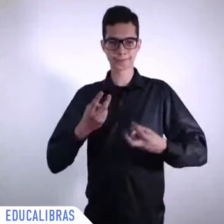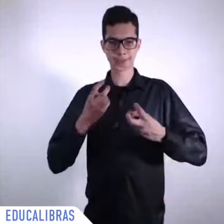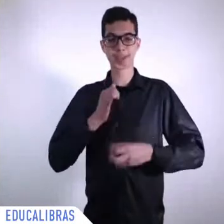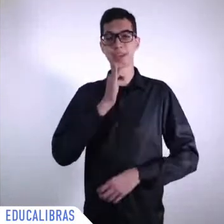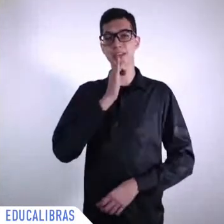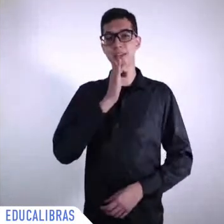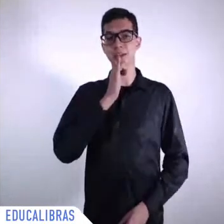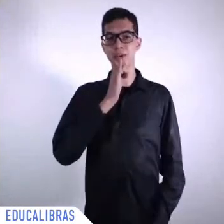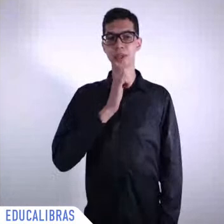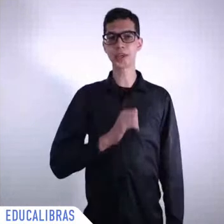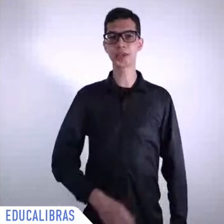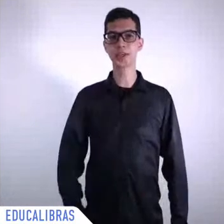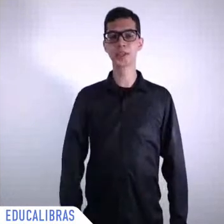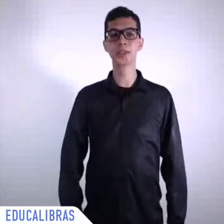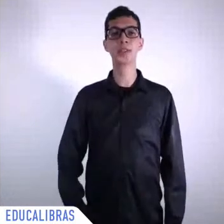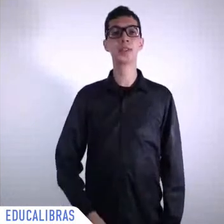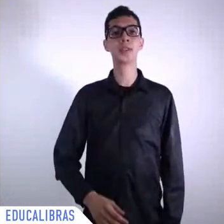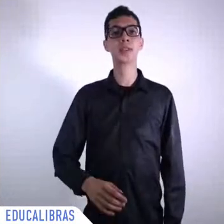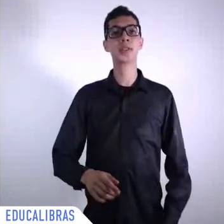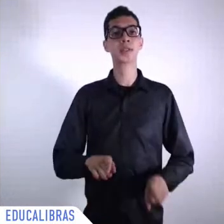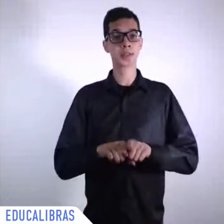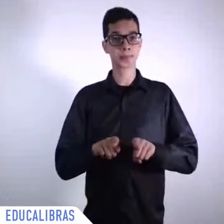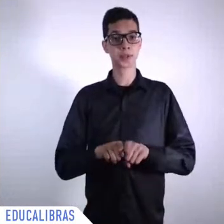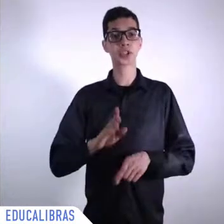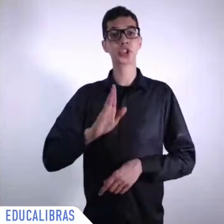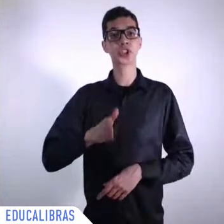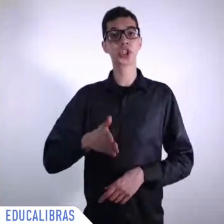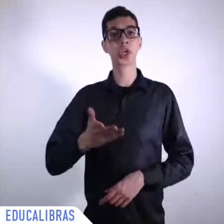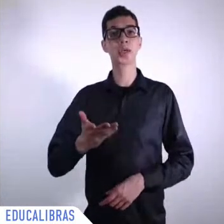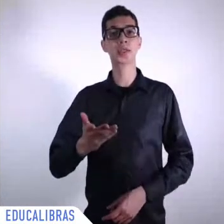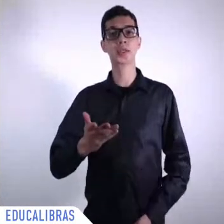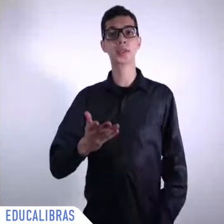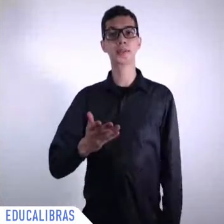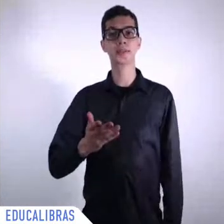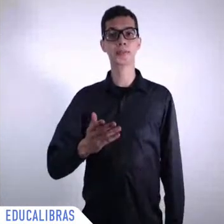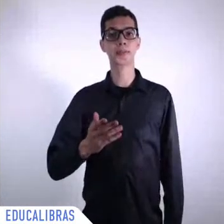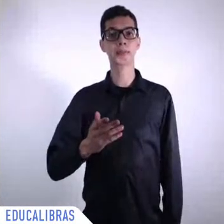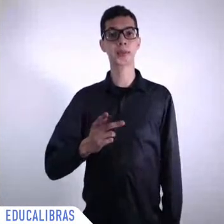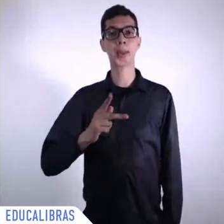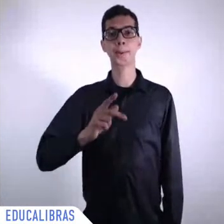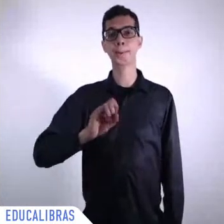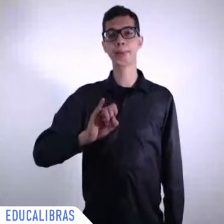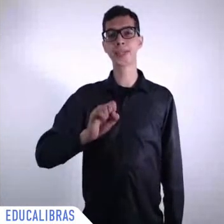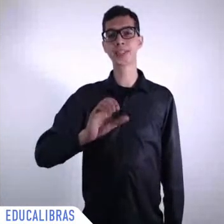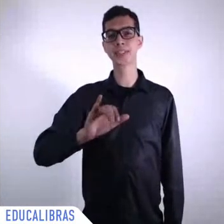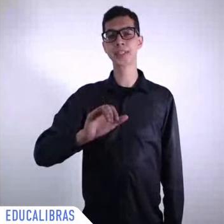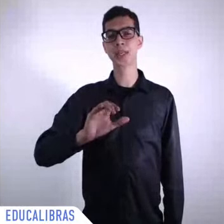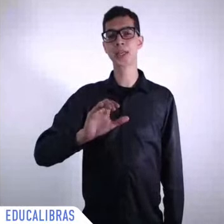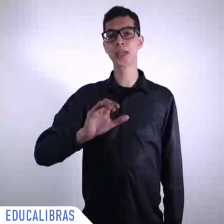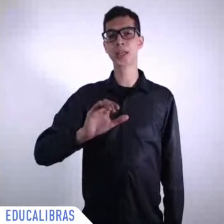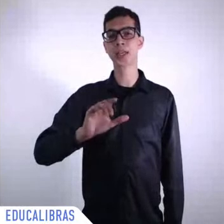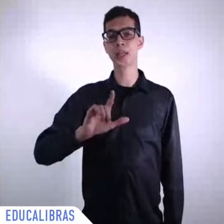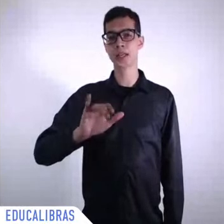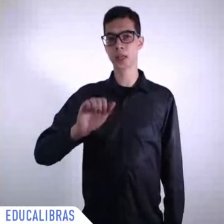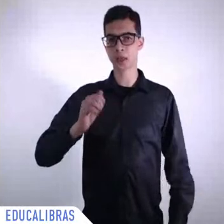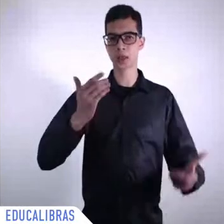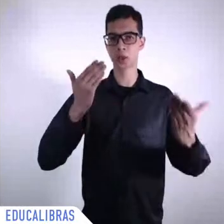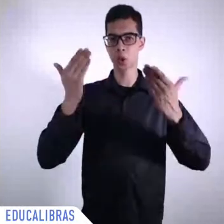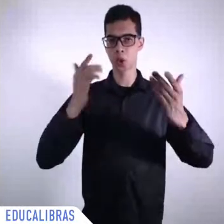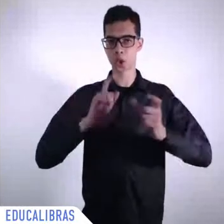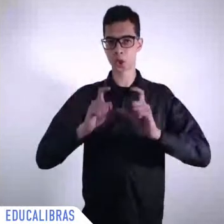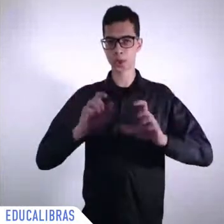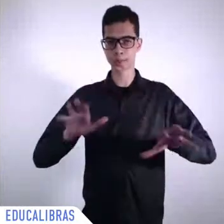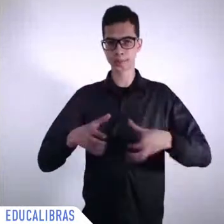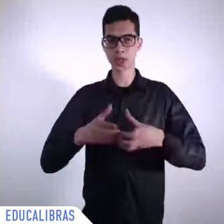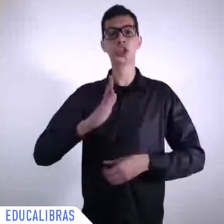scientific data that were presented that exist there to testify that there is climate change